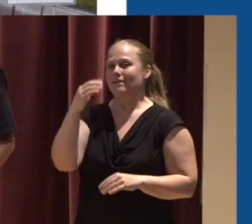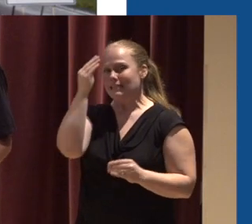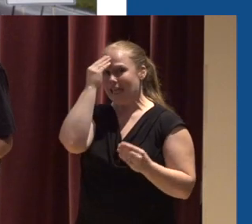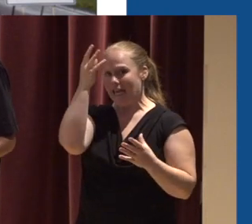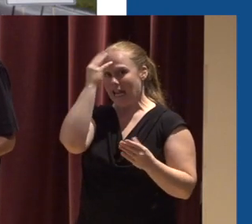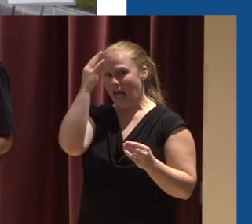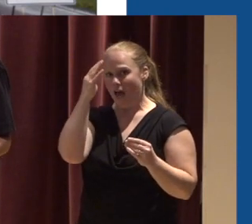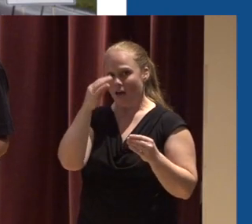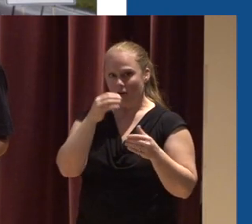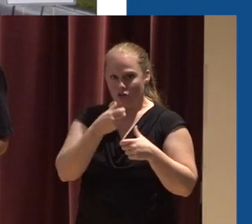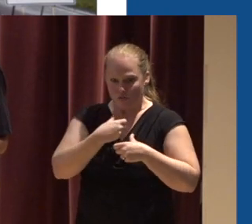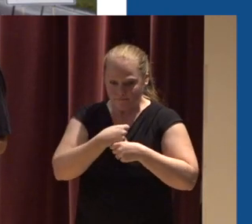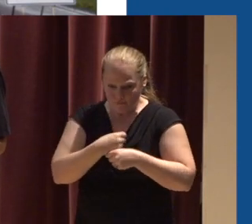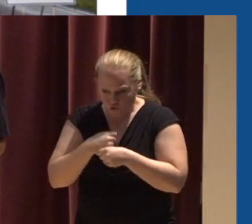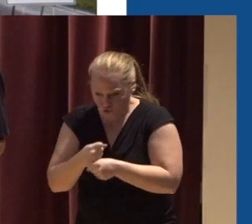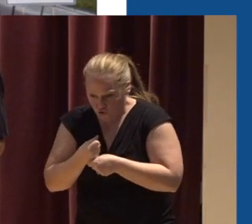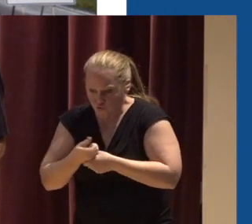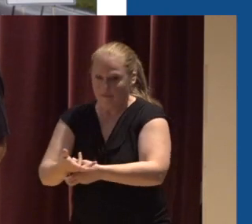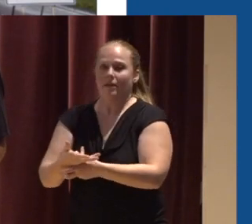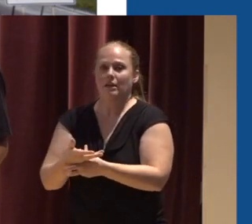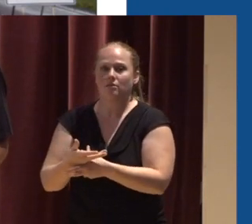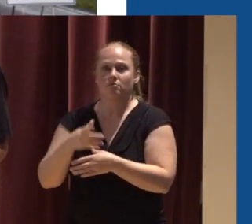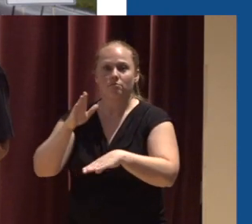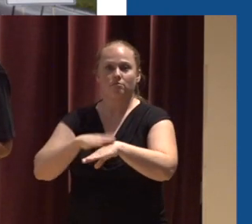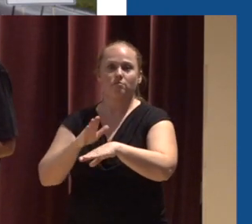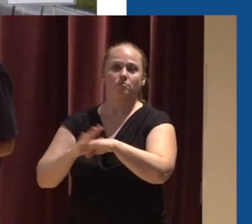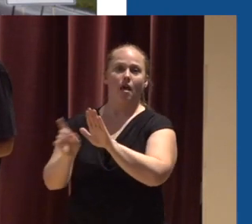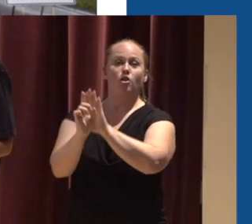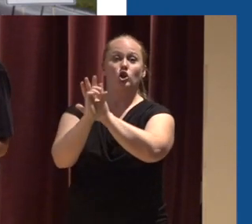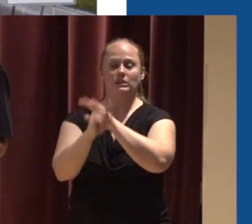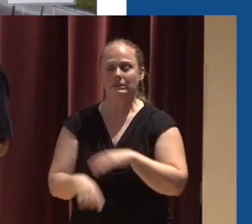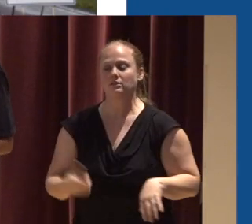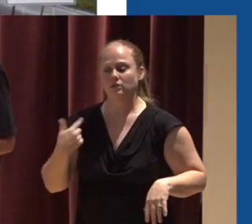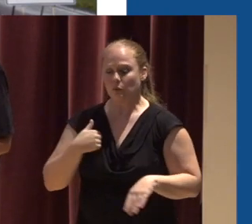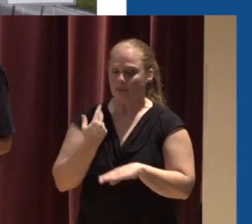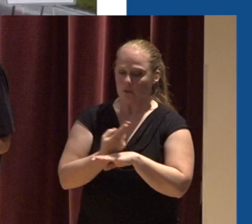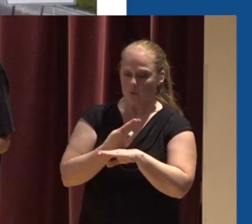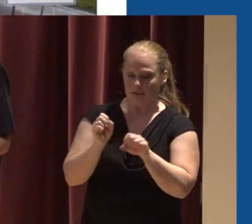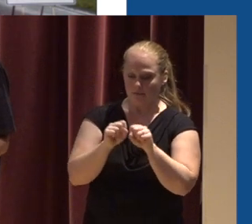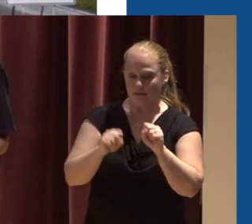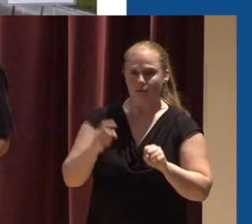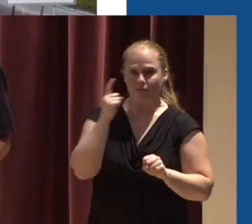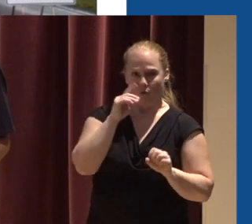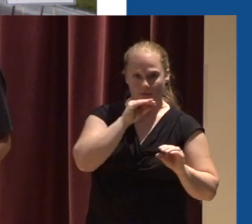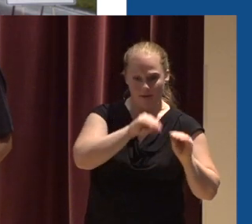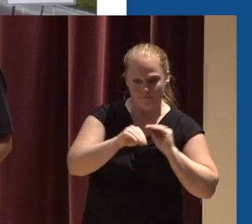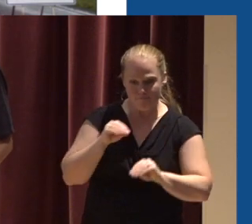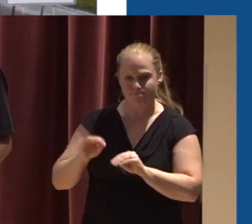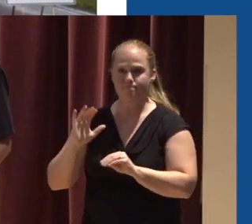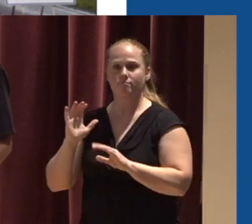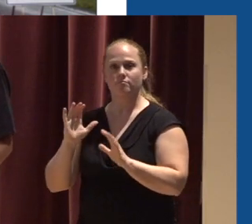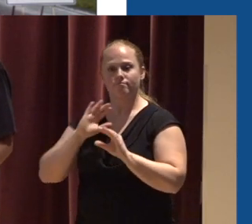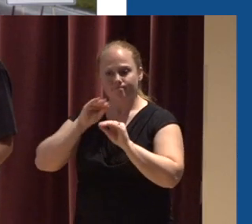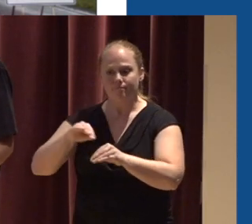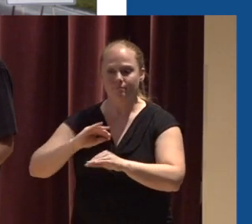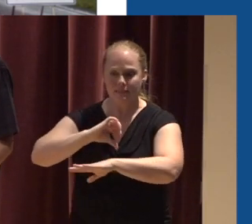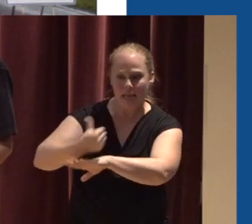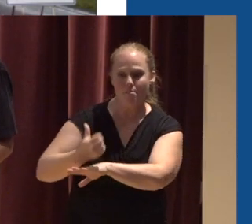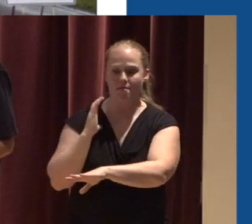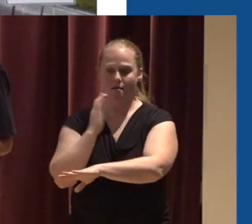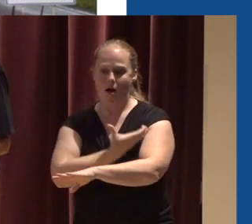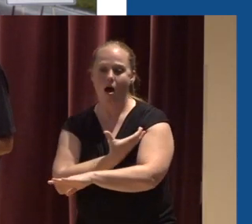alerts That are built into the software itself We use the system for the implementation of the city's flood response operations plan